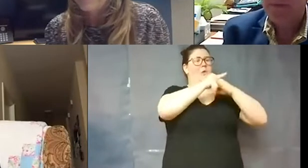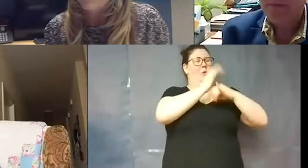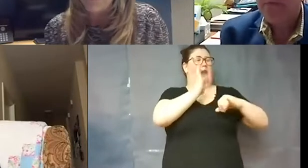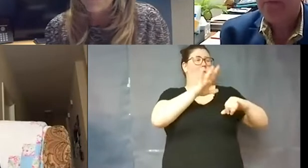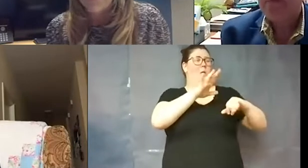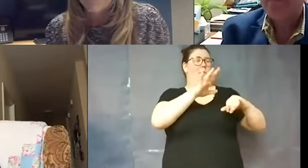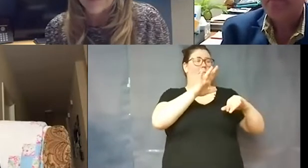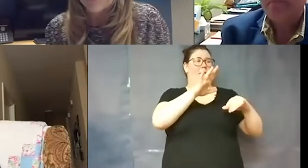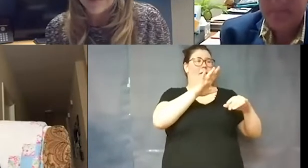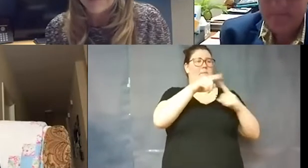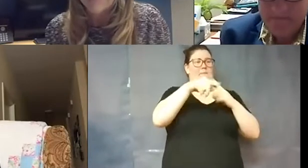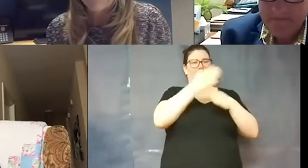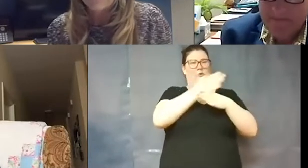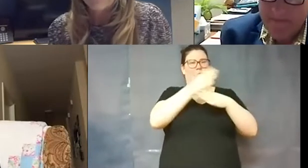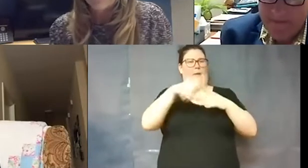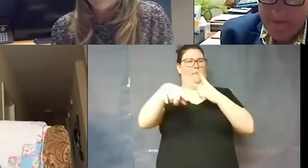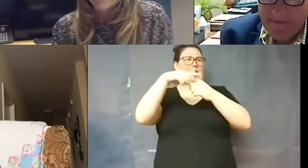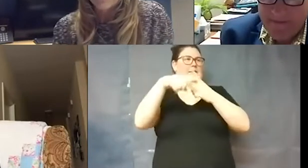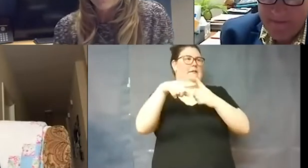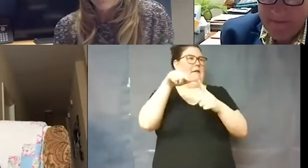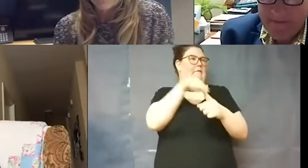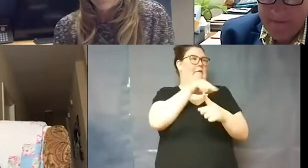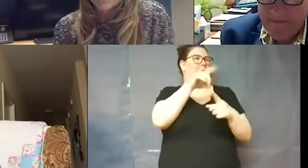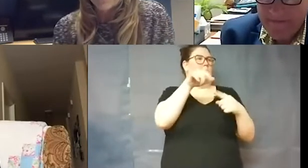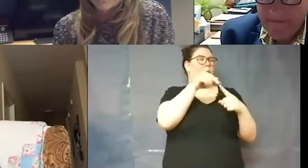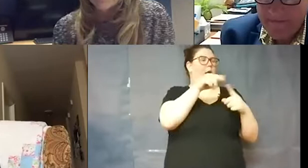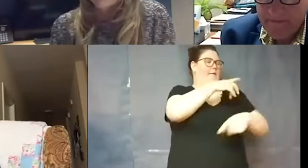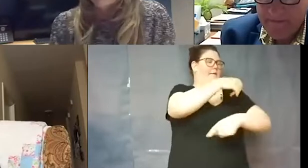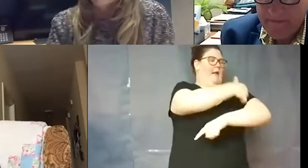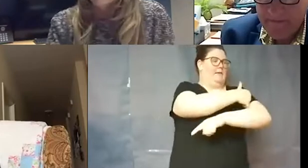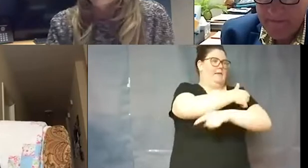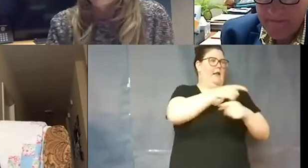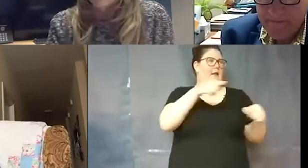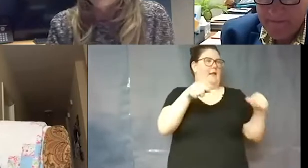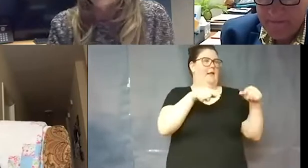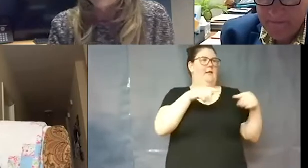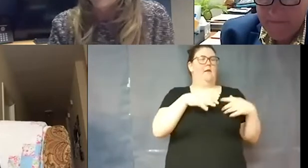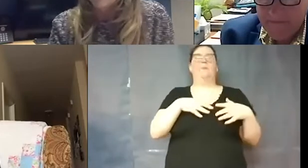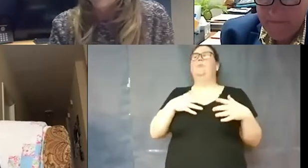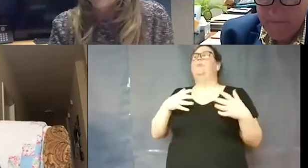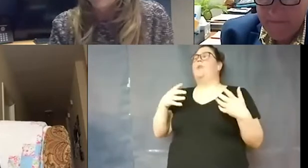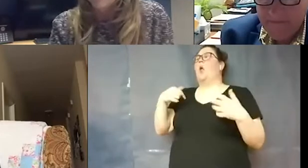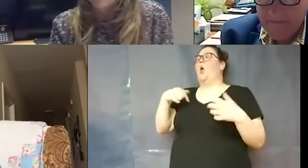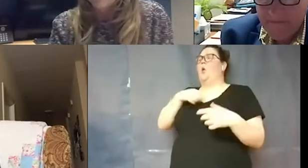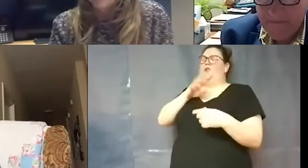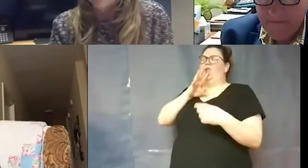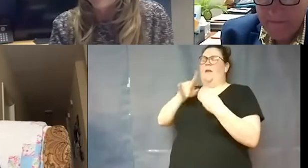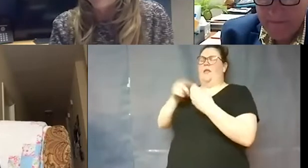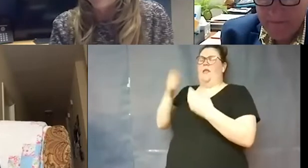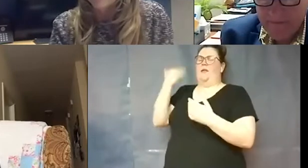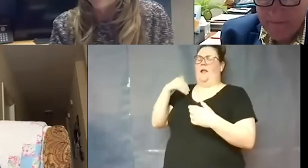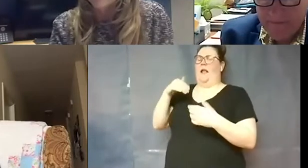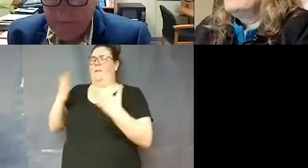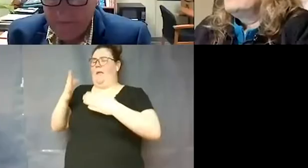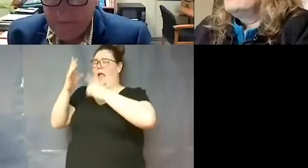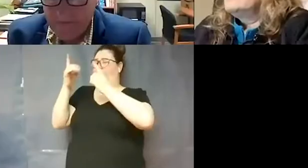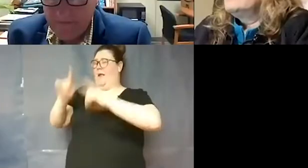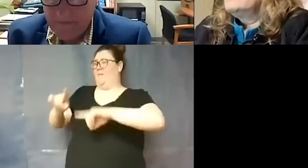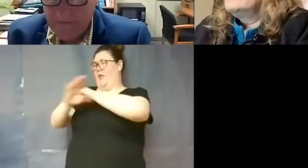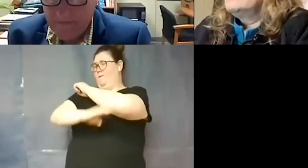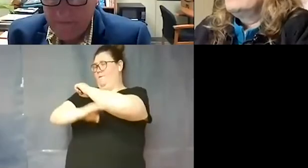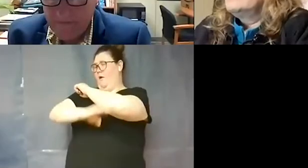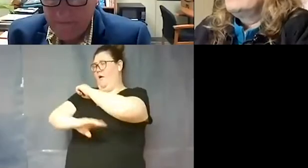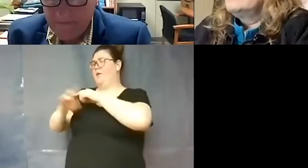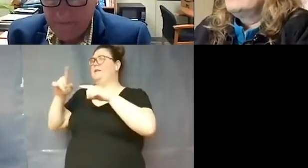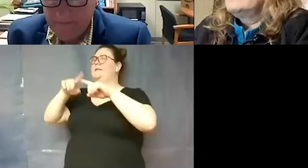cases and more people being vaccinated yeah we talked about that earlier as possibly being something that could happen in the fall you know it depends on